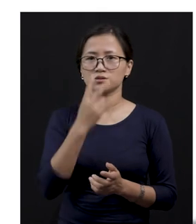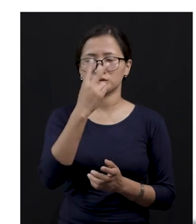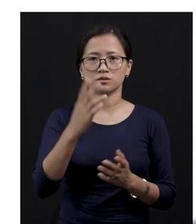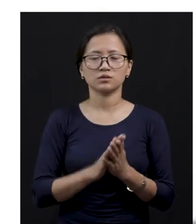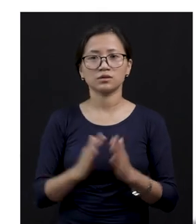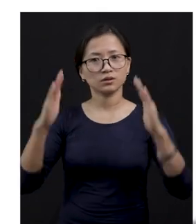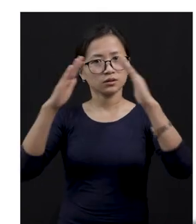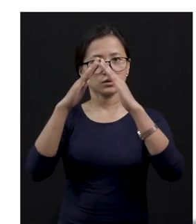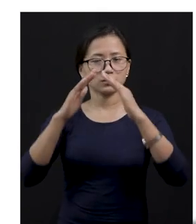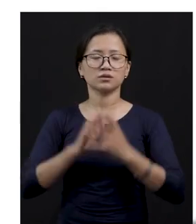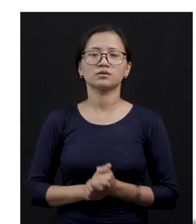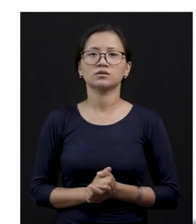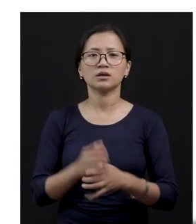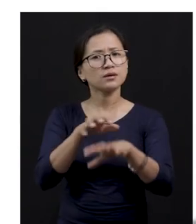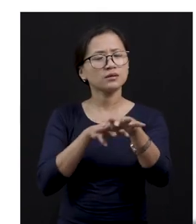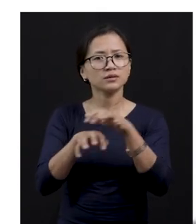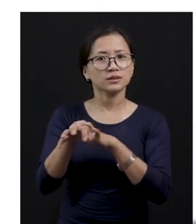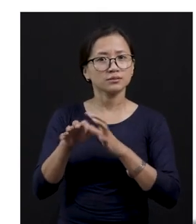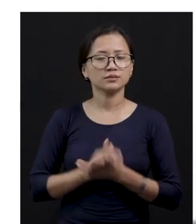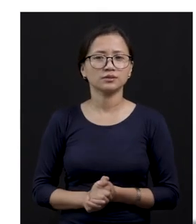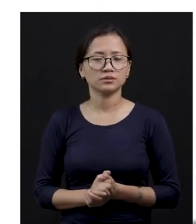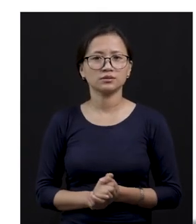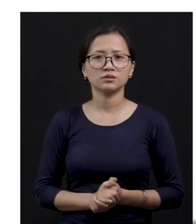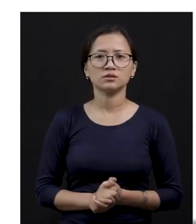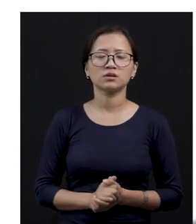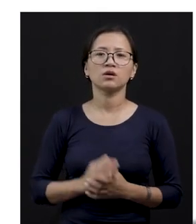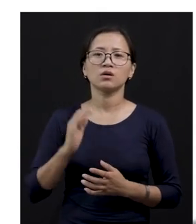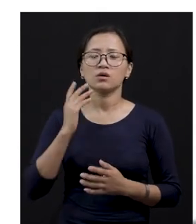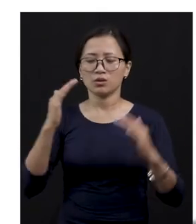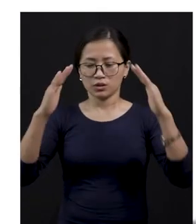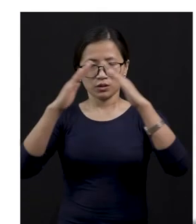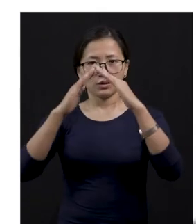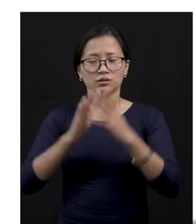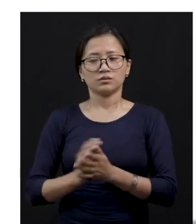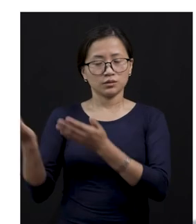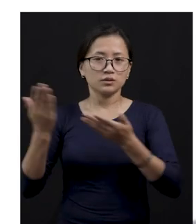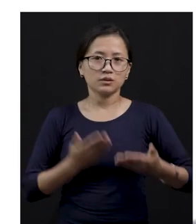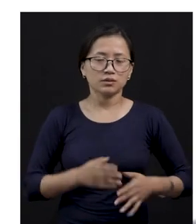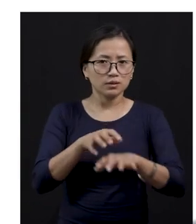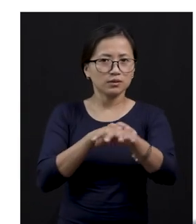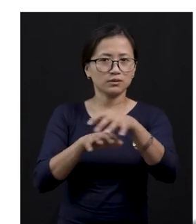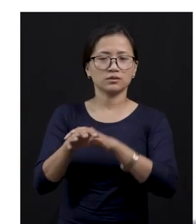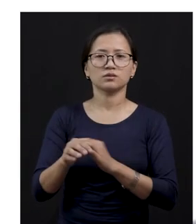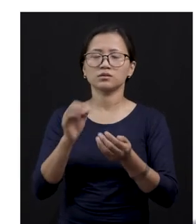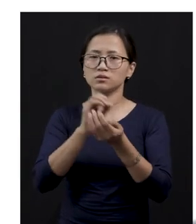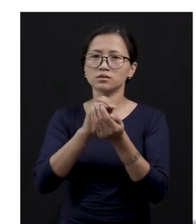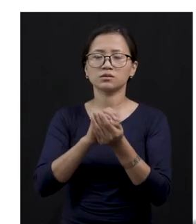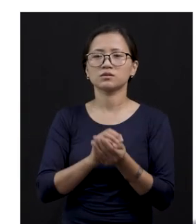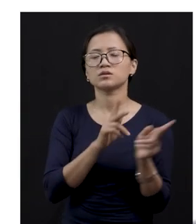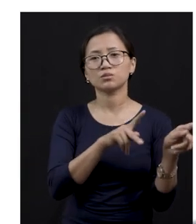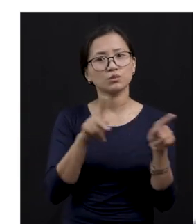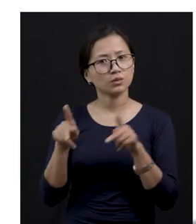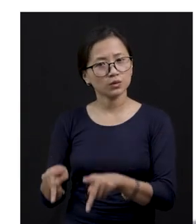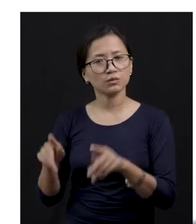seen the shelters, the shelters of the animals, right? So, Tom, when you bring an animal, you will have to keep them in